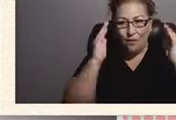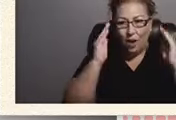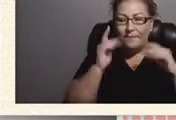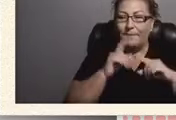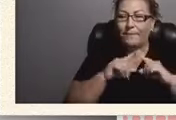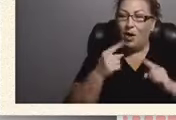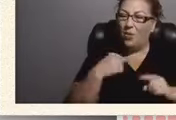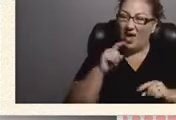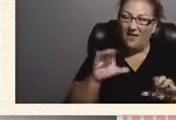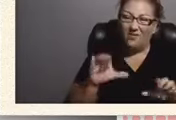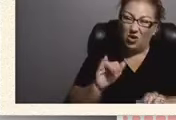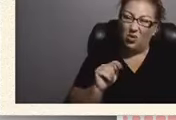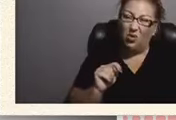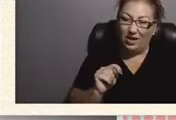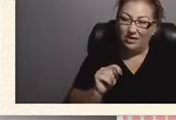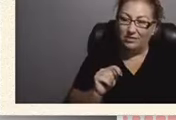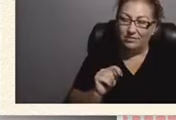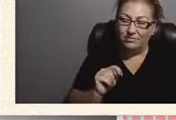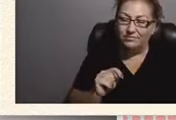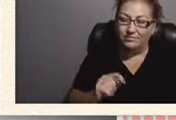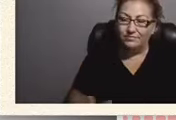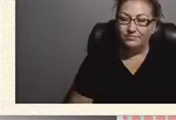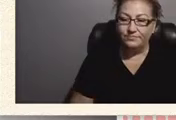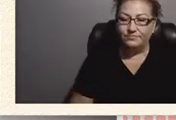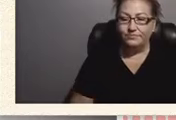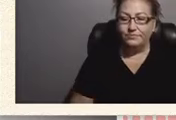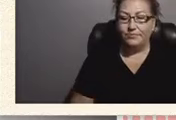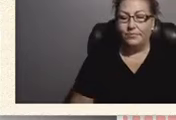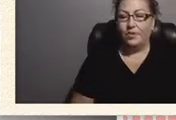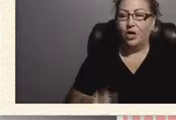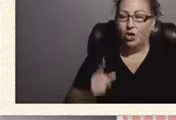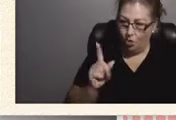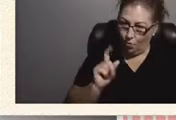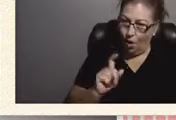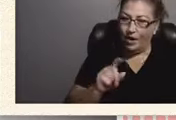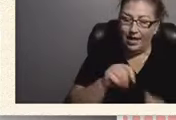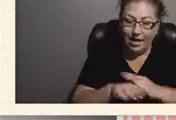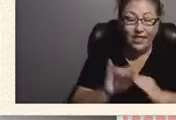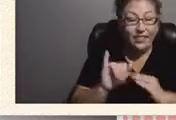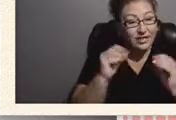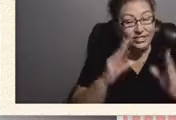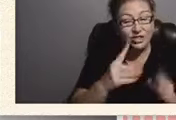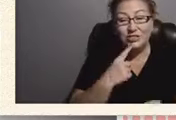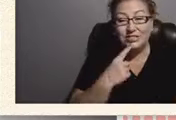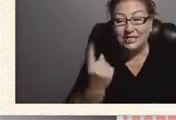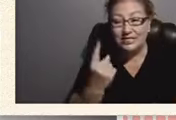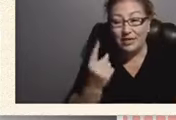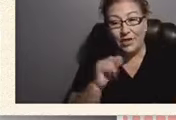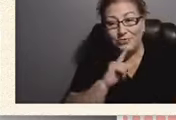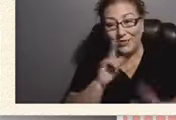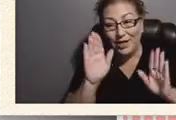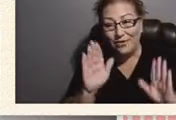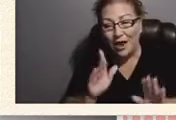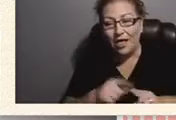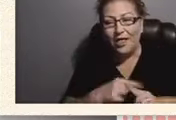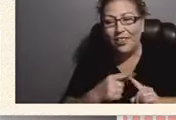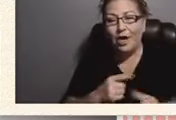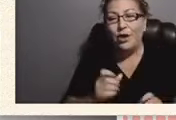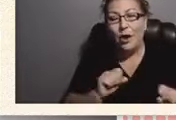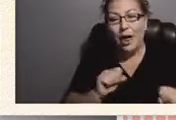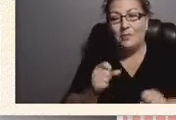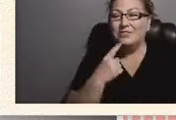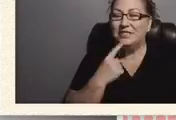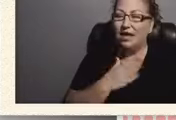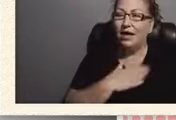let's wait and you walk in and that teacher says something that's really great and then you're able to say thank you